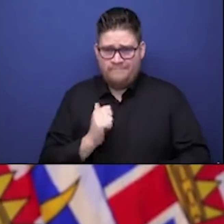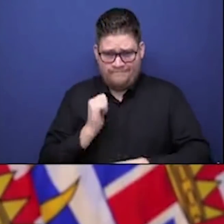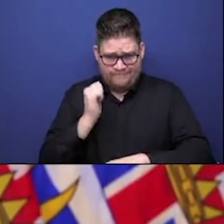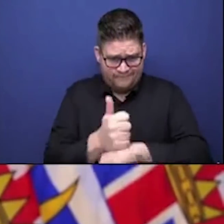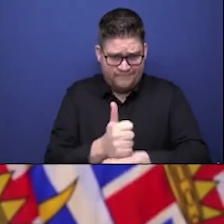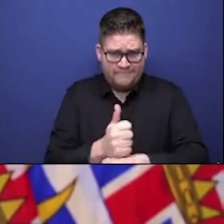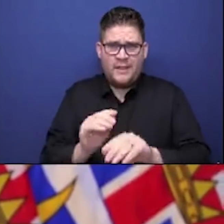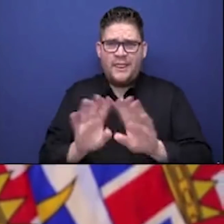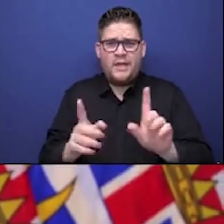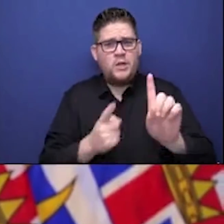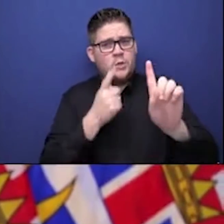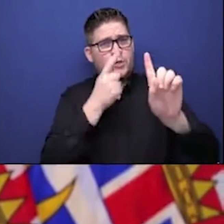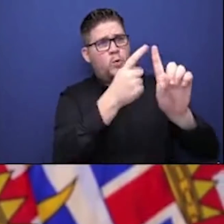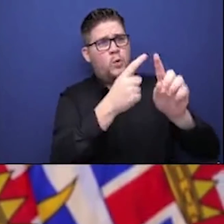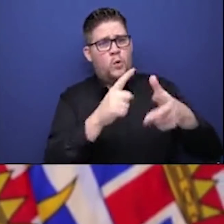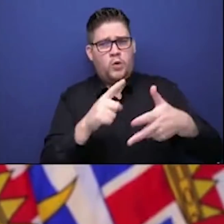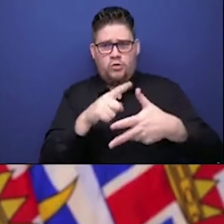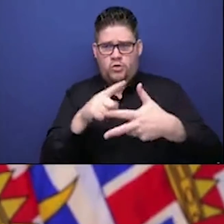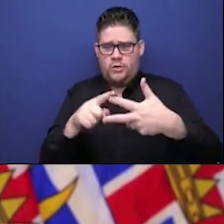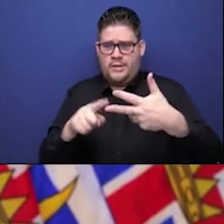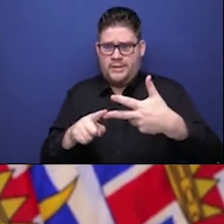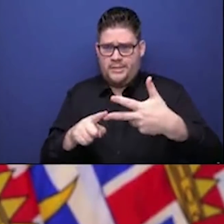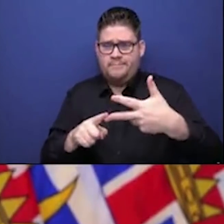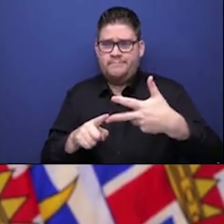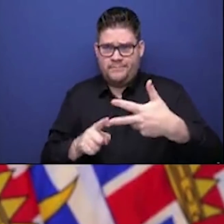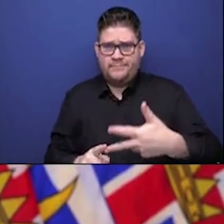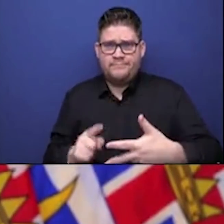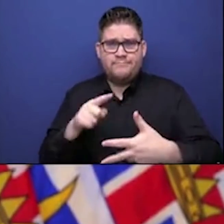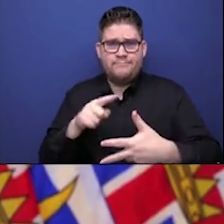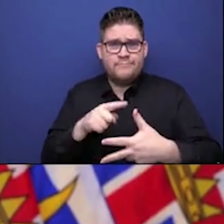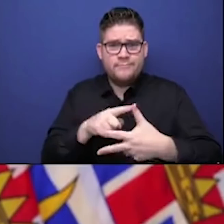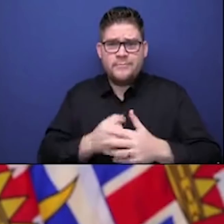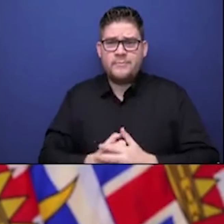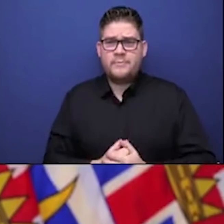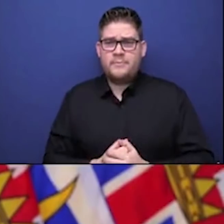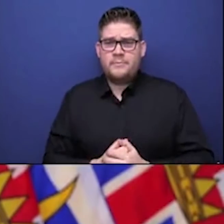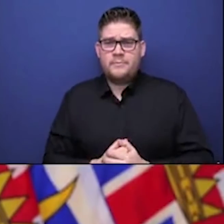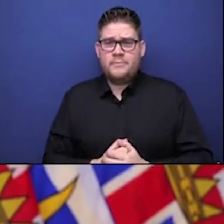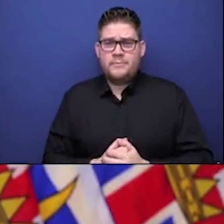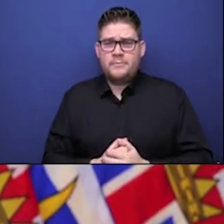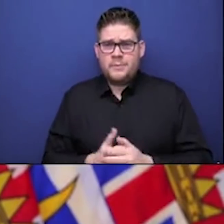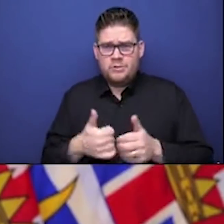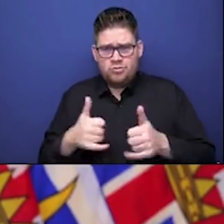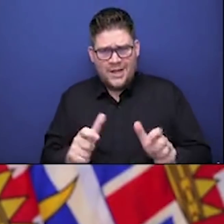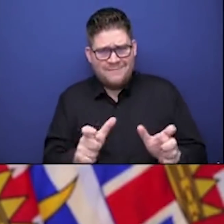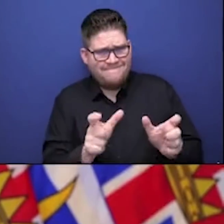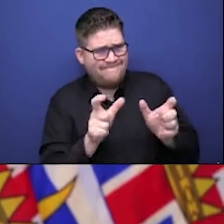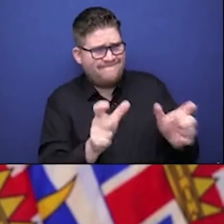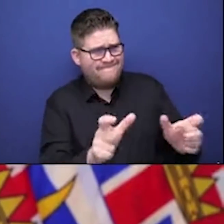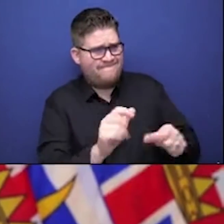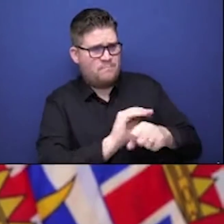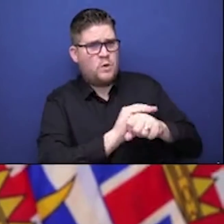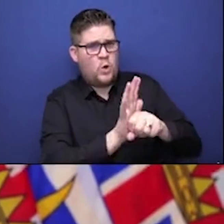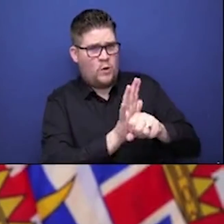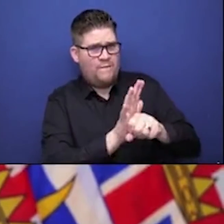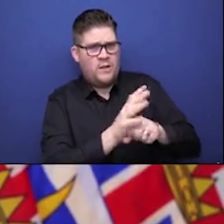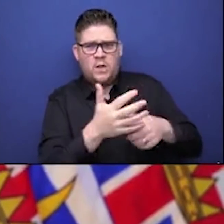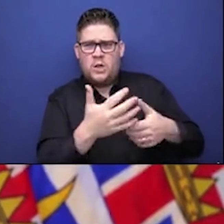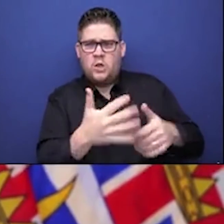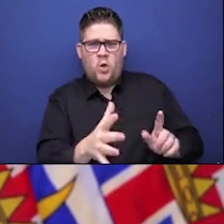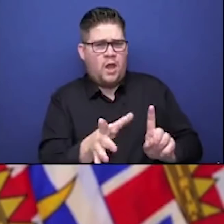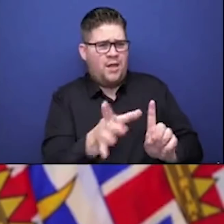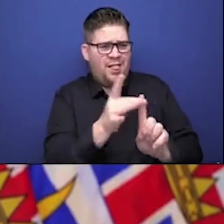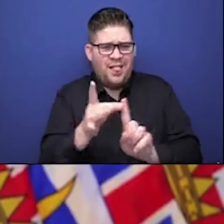main goals have been to do all we can to prevent people from getting seriously ill or dying from COVID-19,